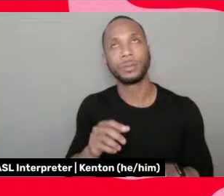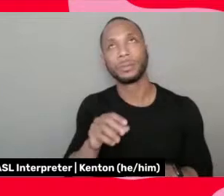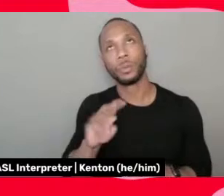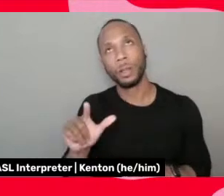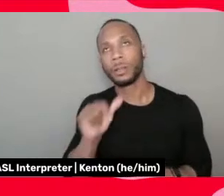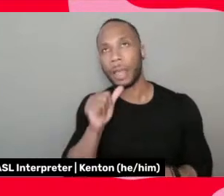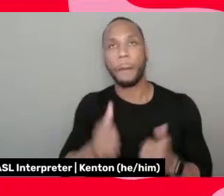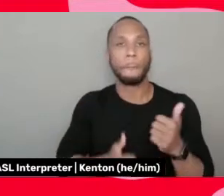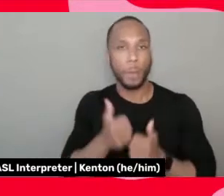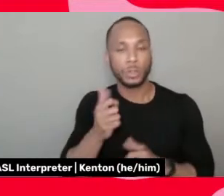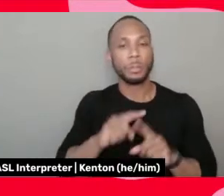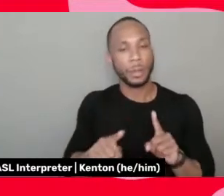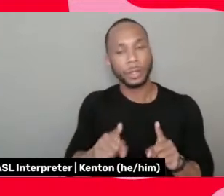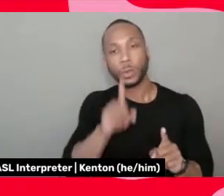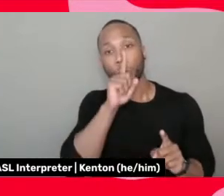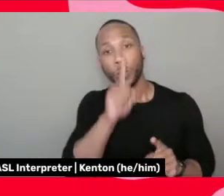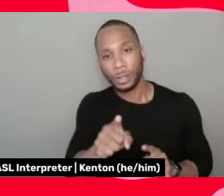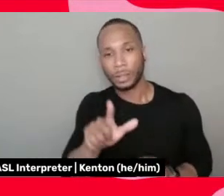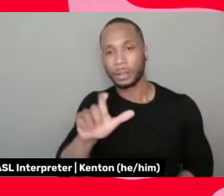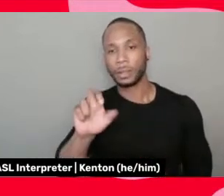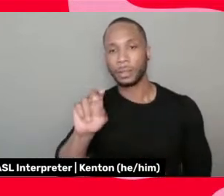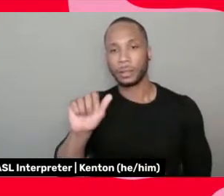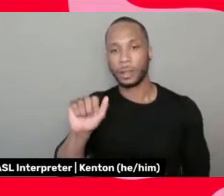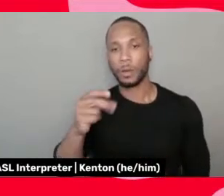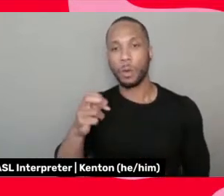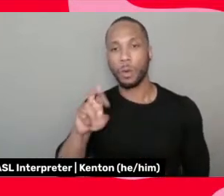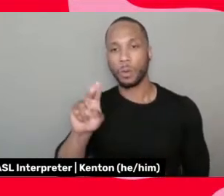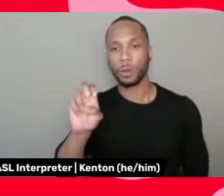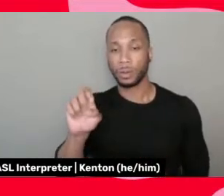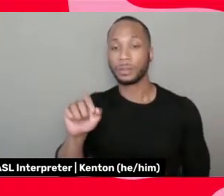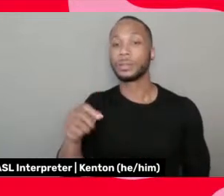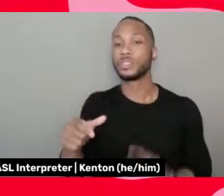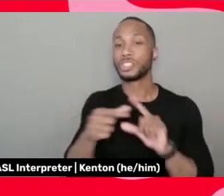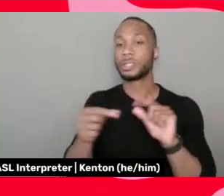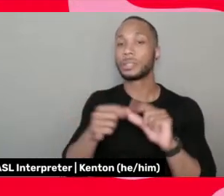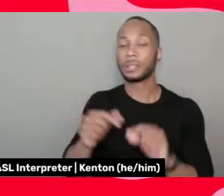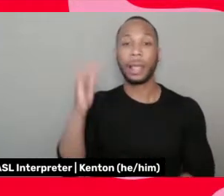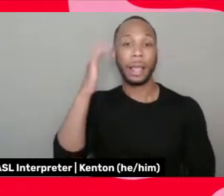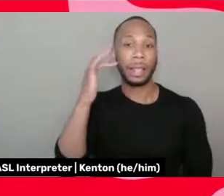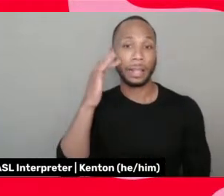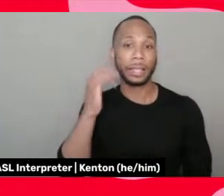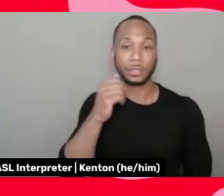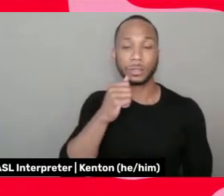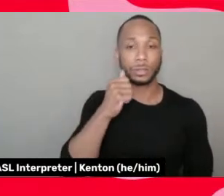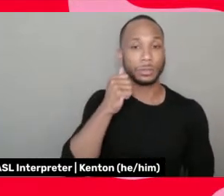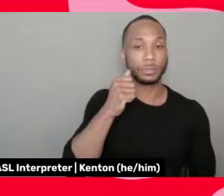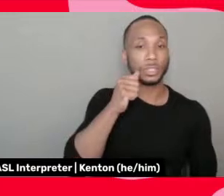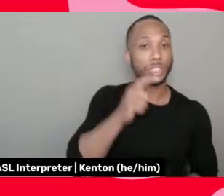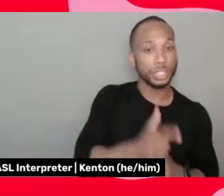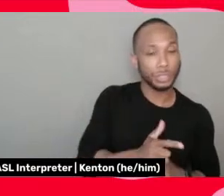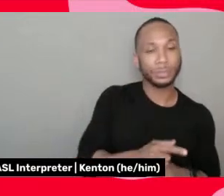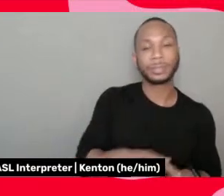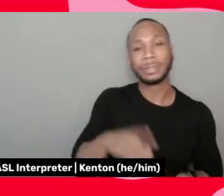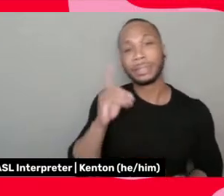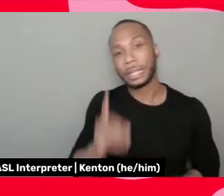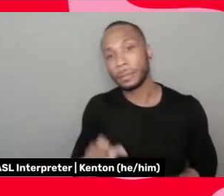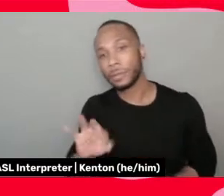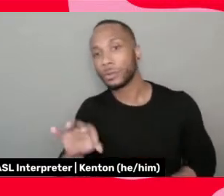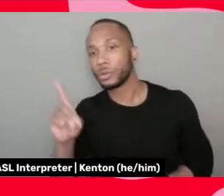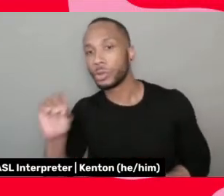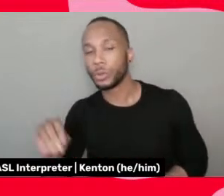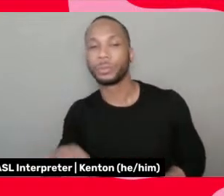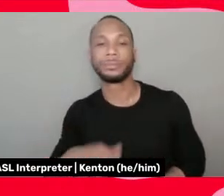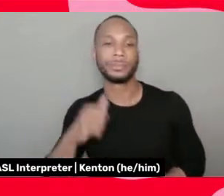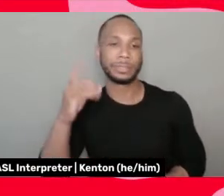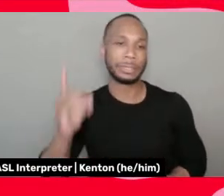surely is Lena Horne's statement that light skinned sisters damned. If you do damned, if you don't, and boy, boy, oh boy, have I got stories to